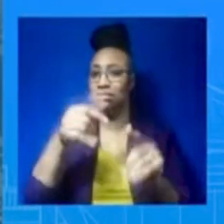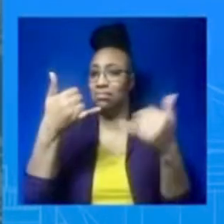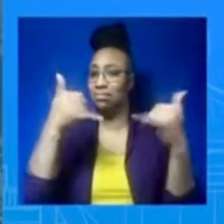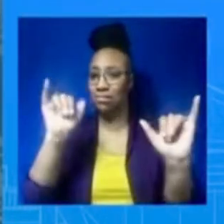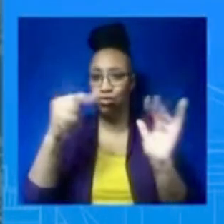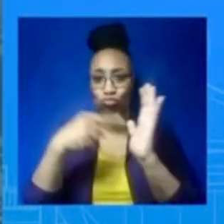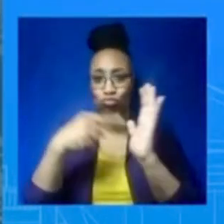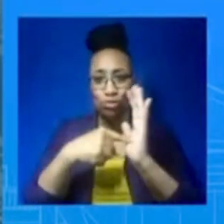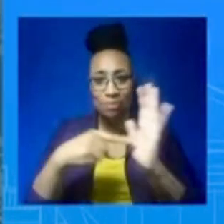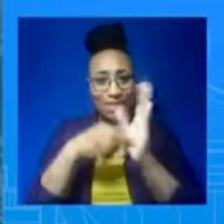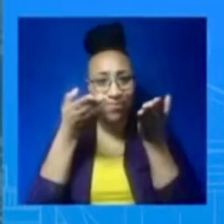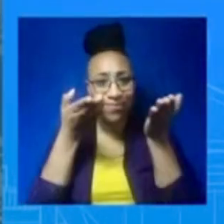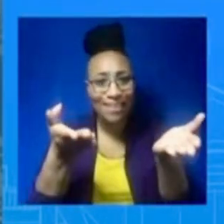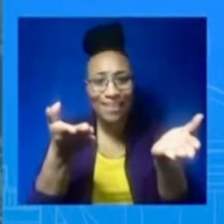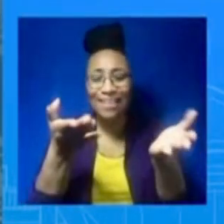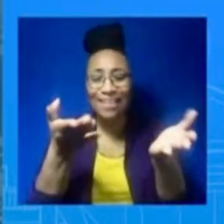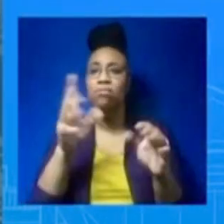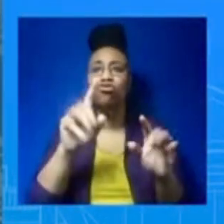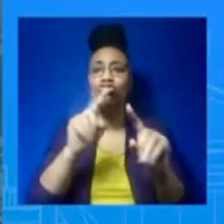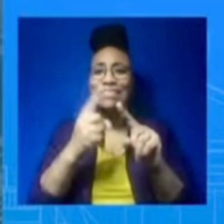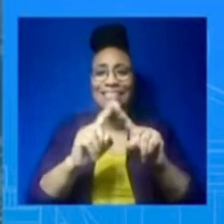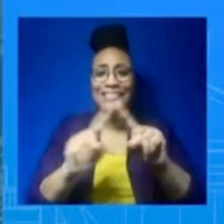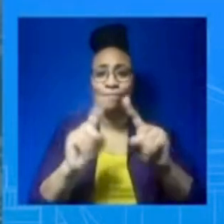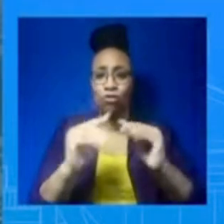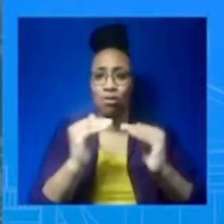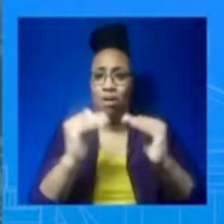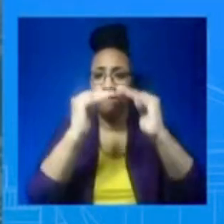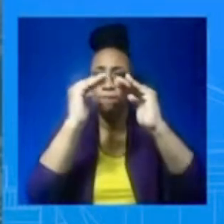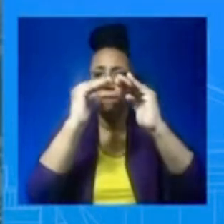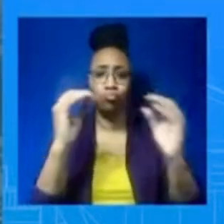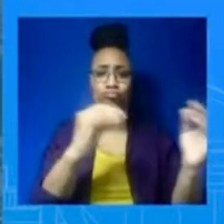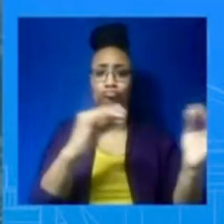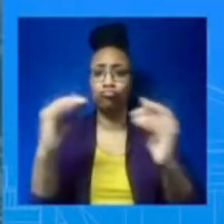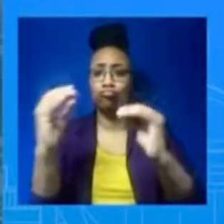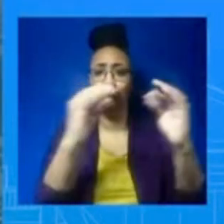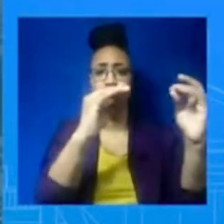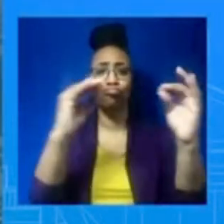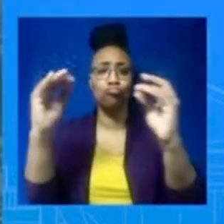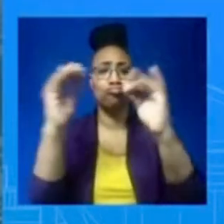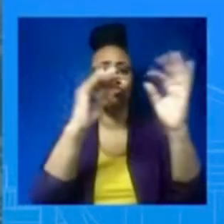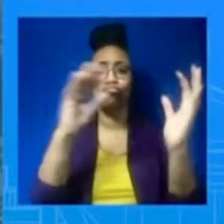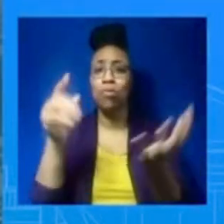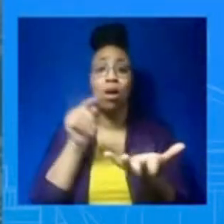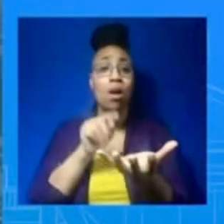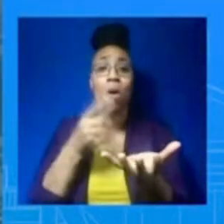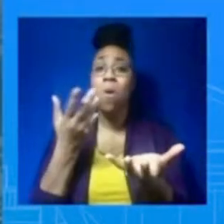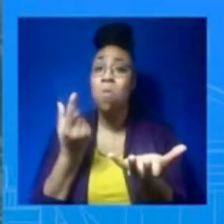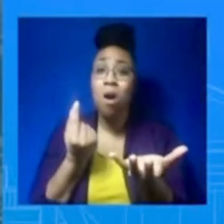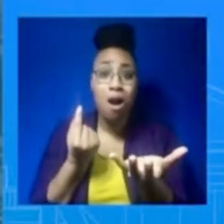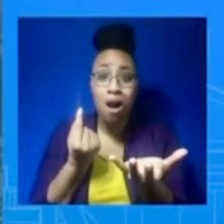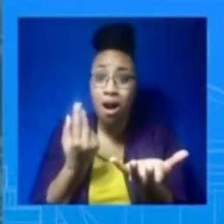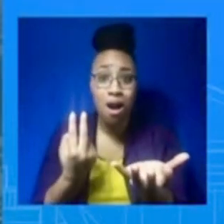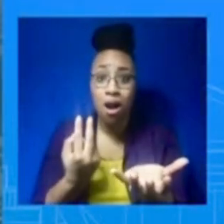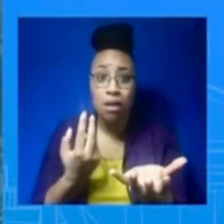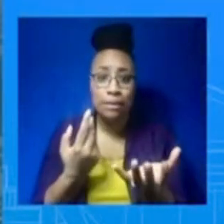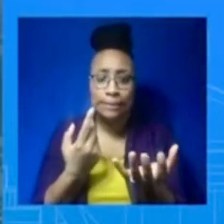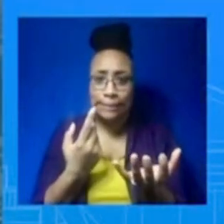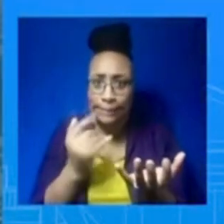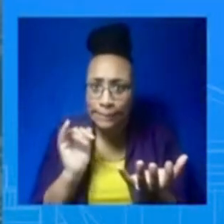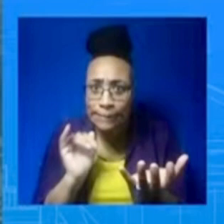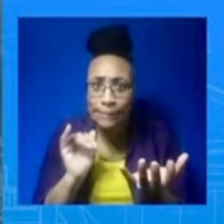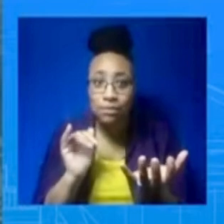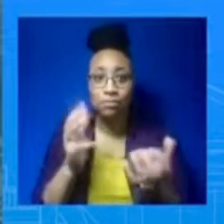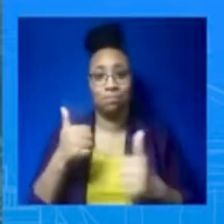lines are open. Unfortunately, the military lines aren't open, and that's really what we would like to see amended.